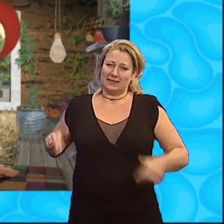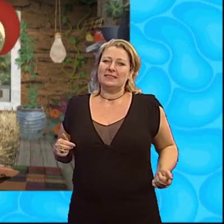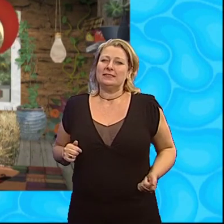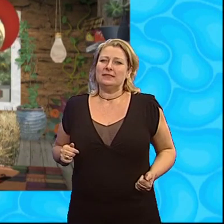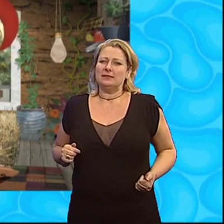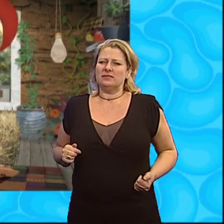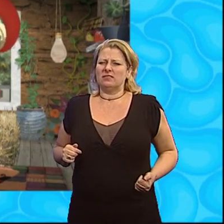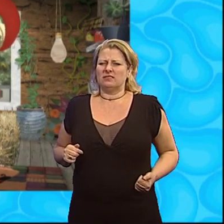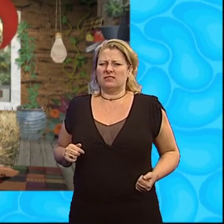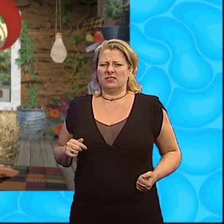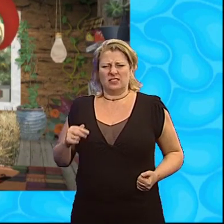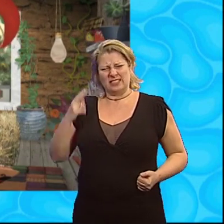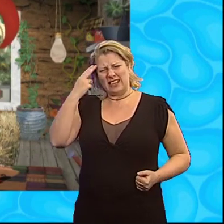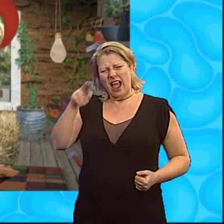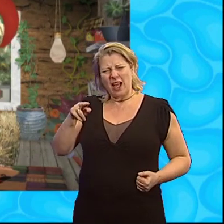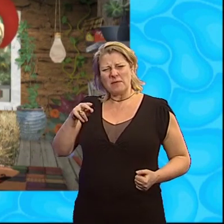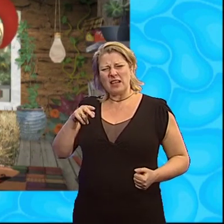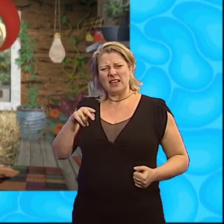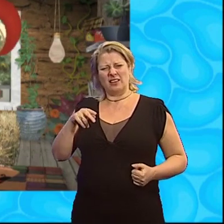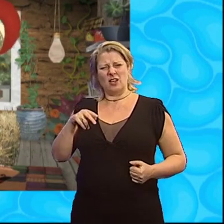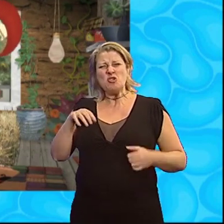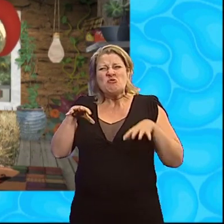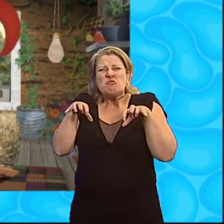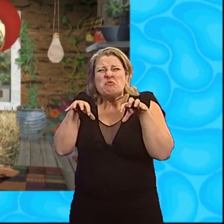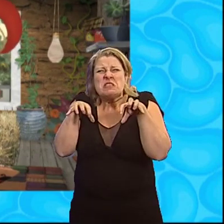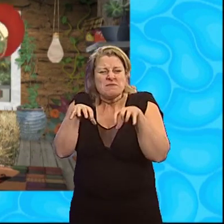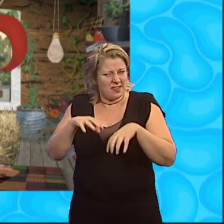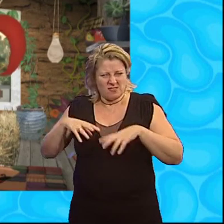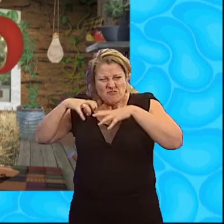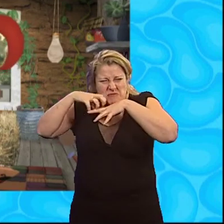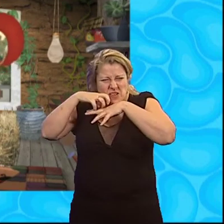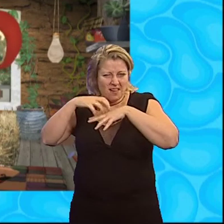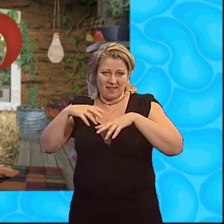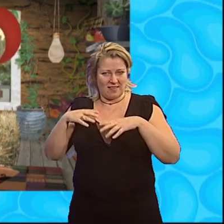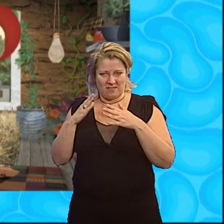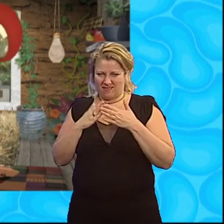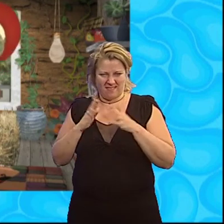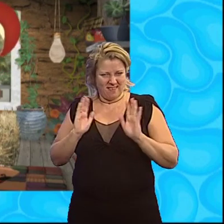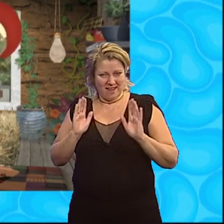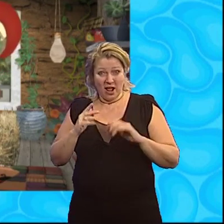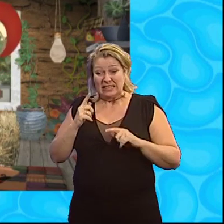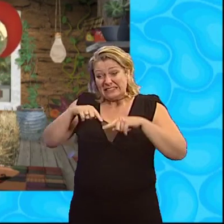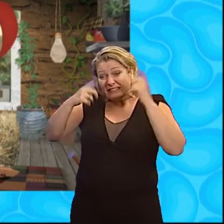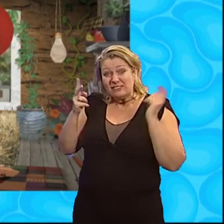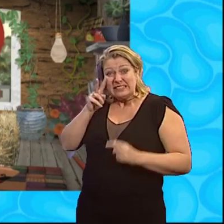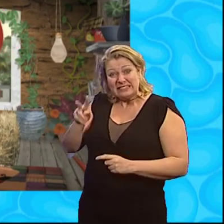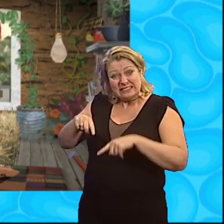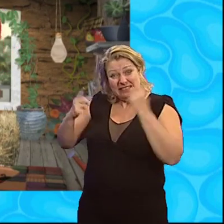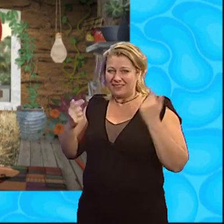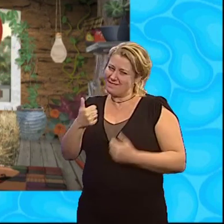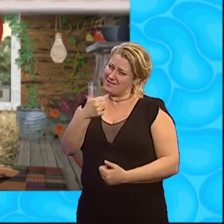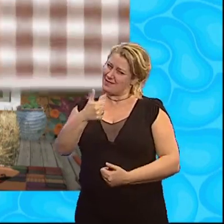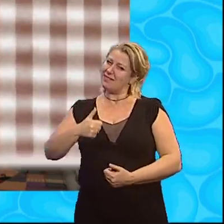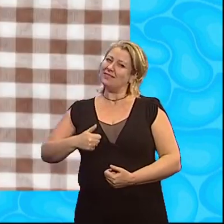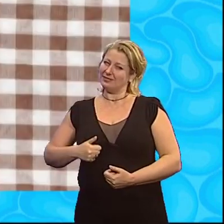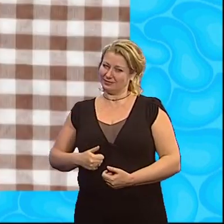But the name isn't really fair Bugs aren't creepy They're just different looking They're great